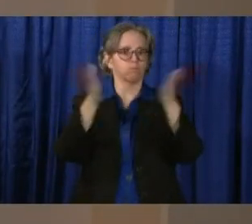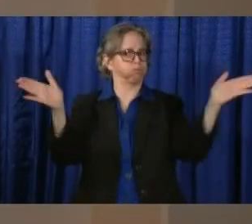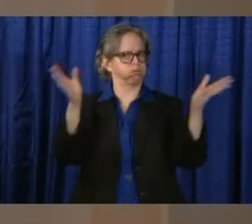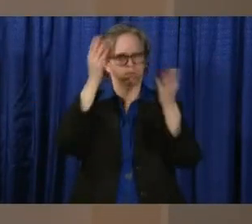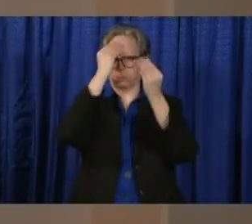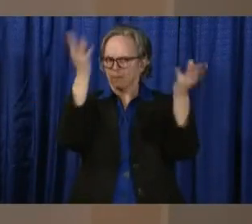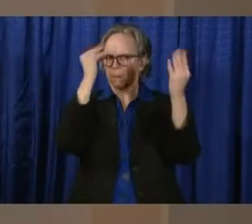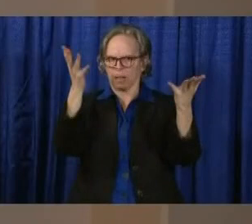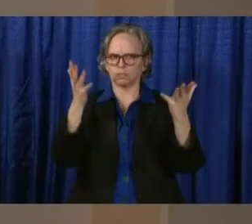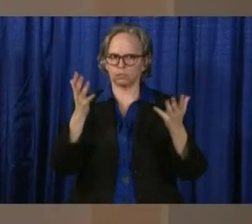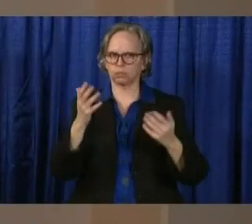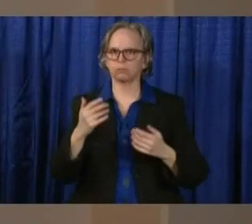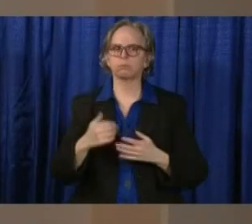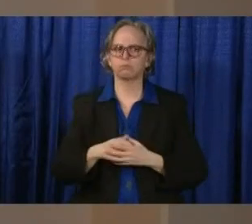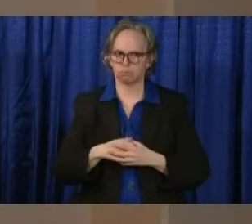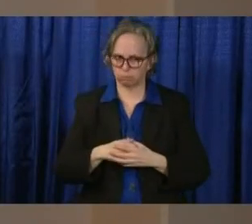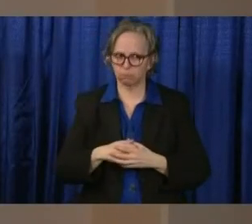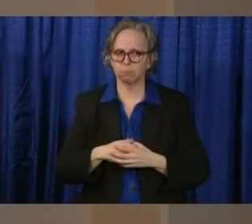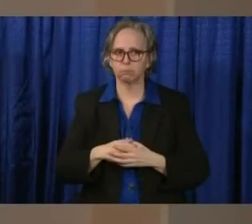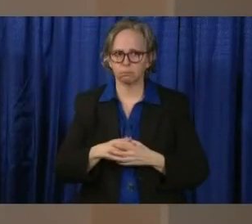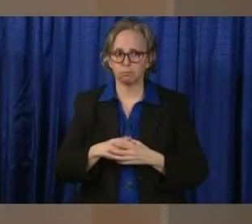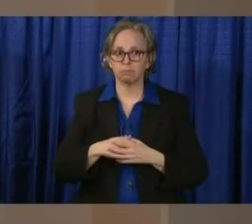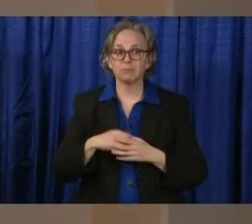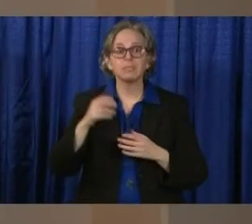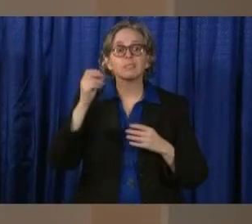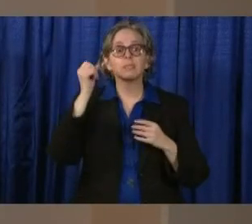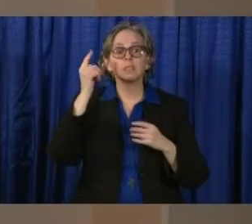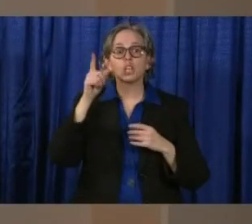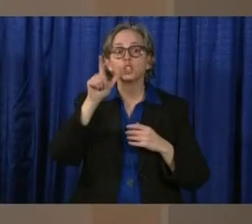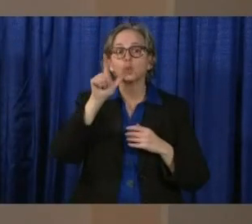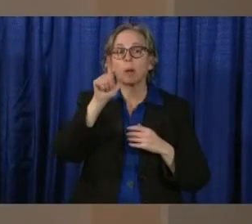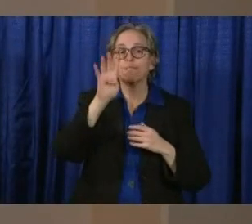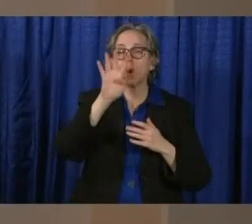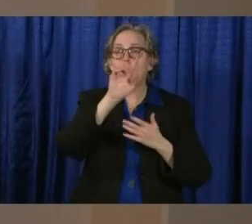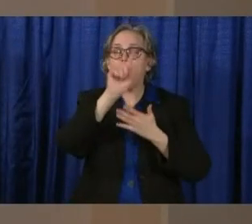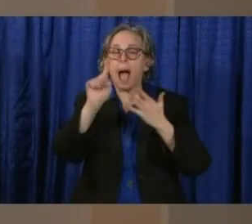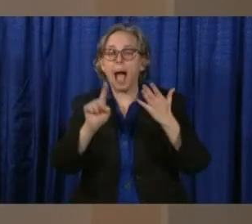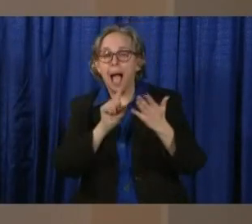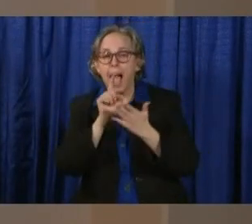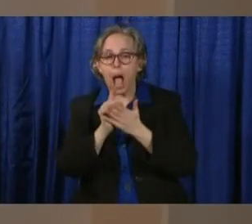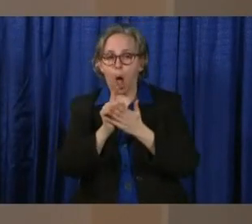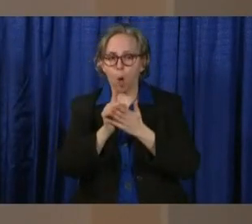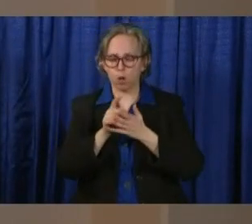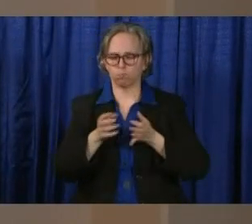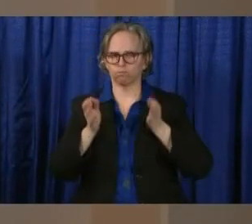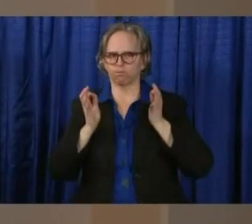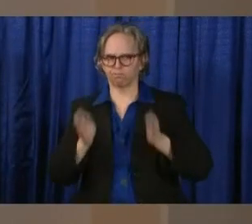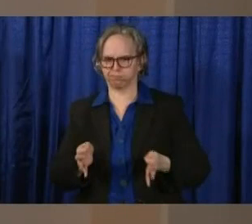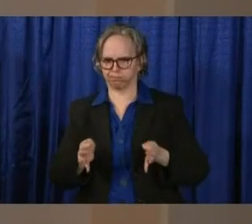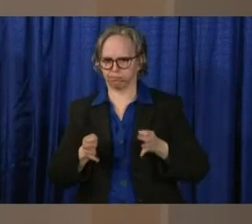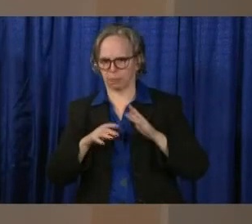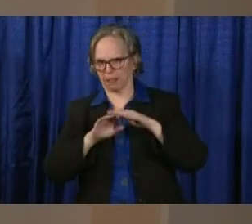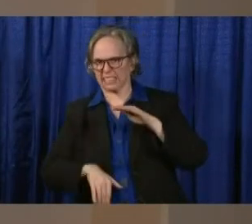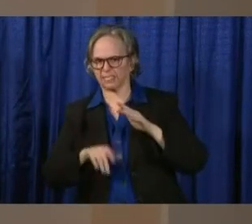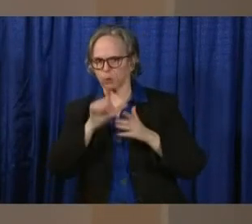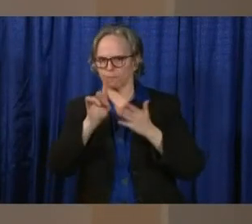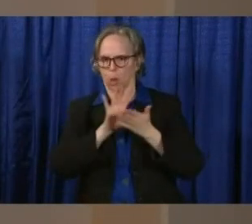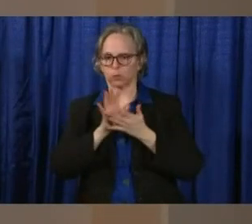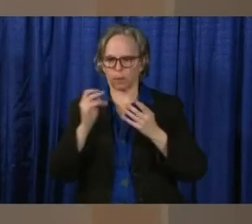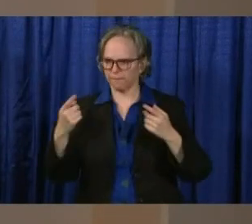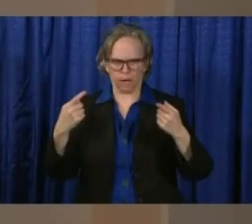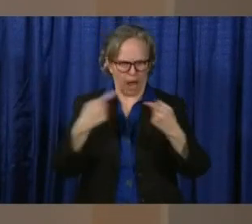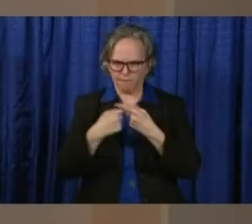they expect to have a 24-hour turnaround time, so know that that is available, but it is not